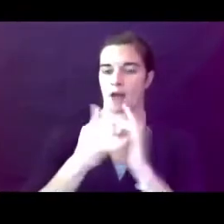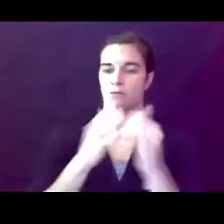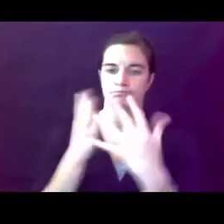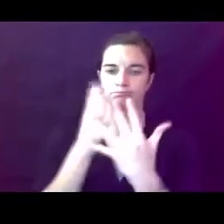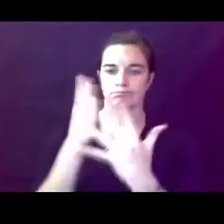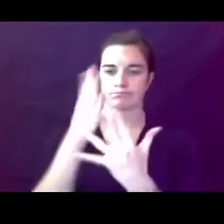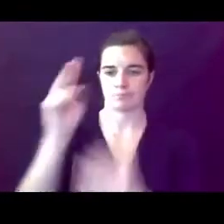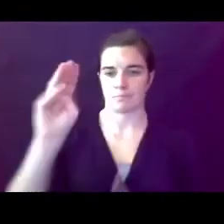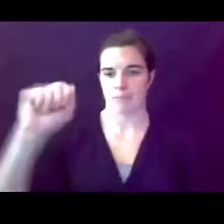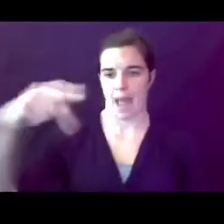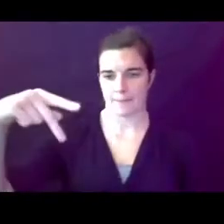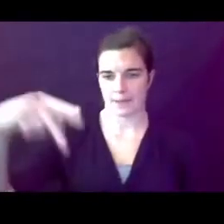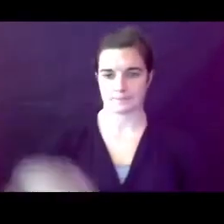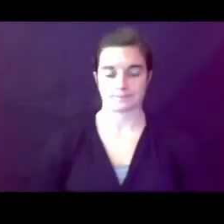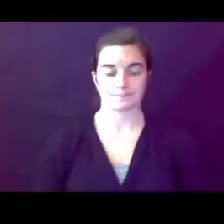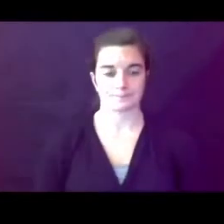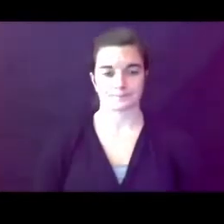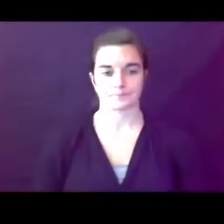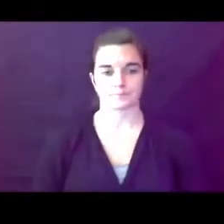proposed districts